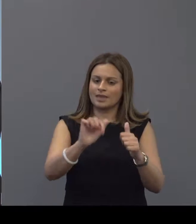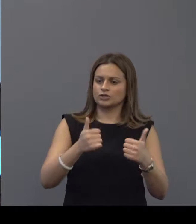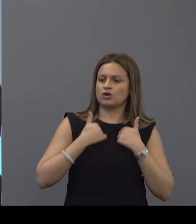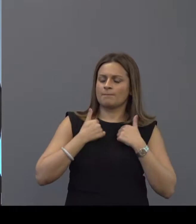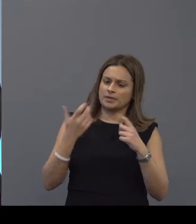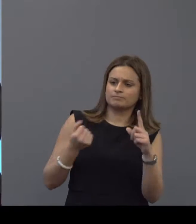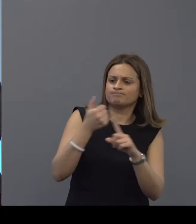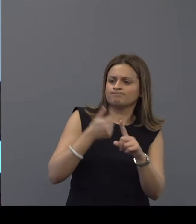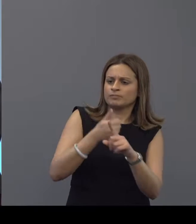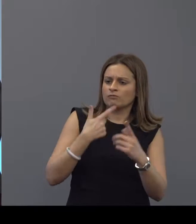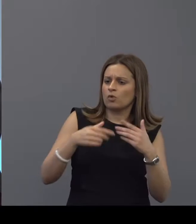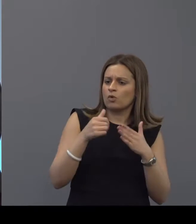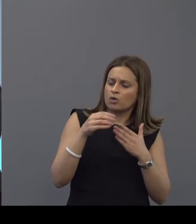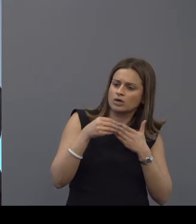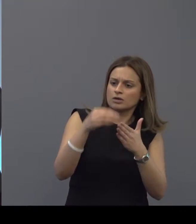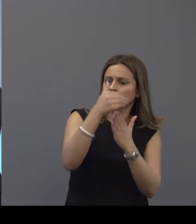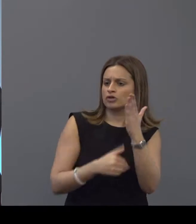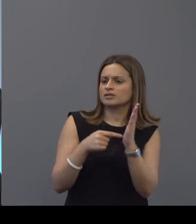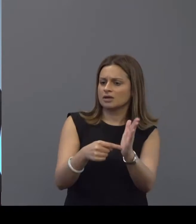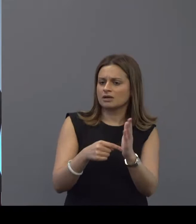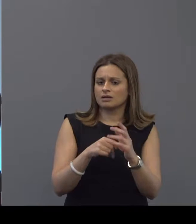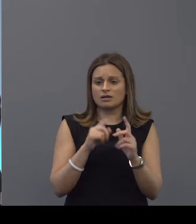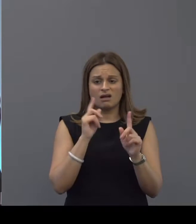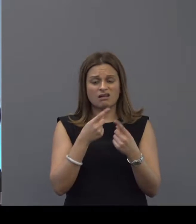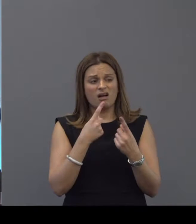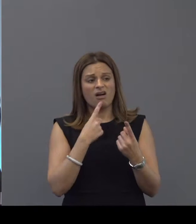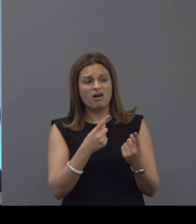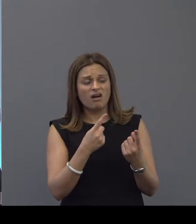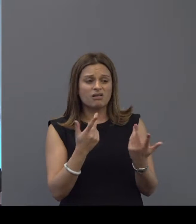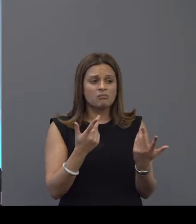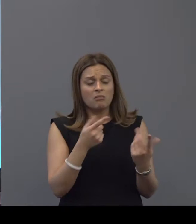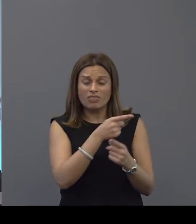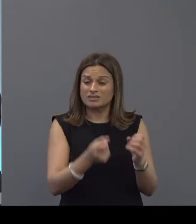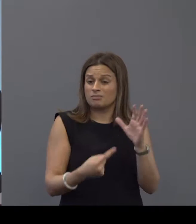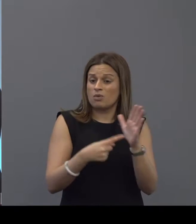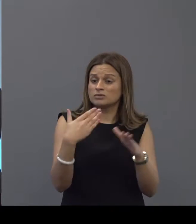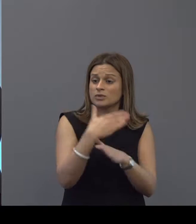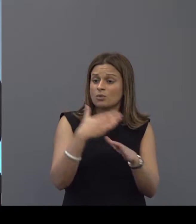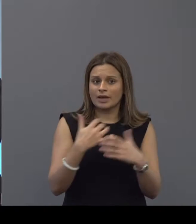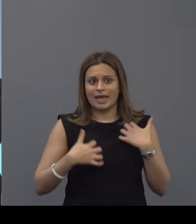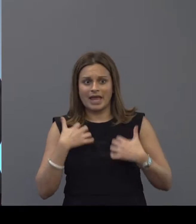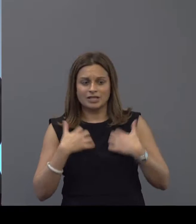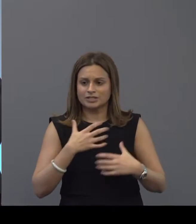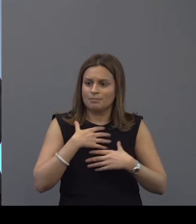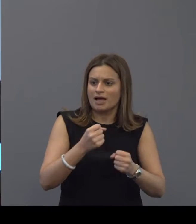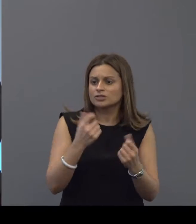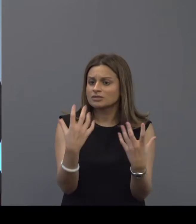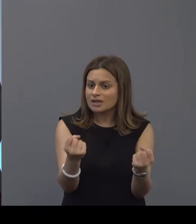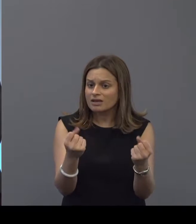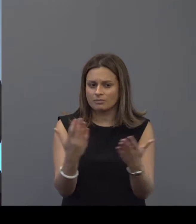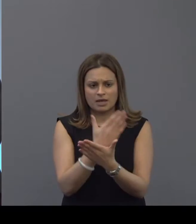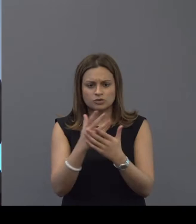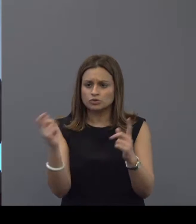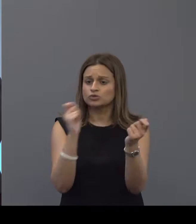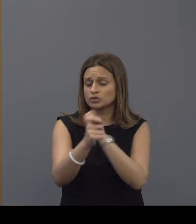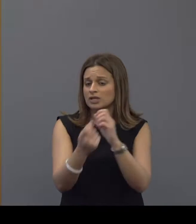around this whole agenda and i think you can't underestimate the importance of that energy and passion to make things